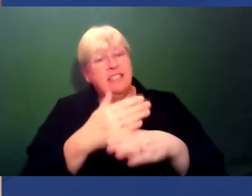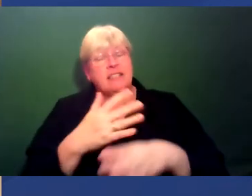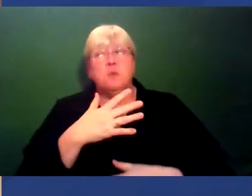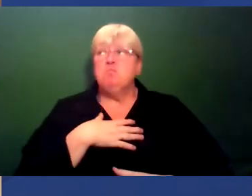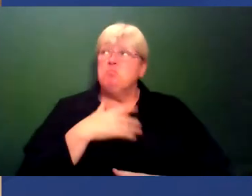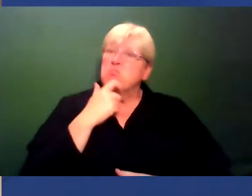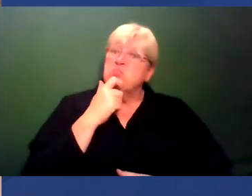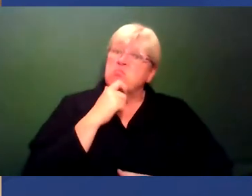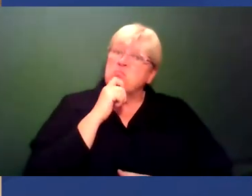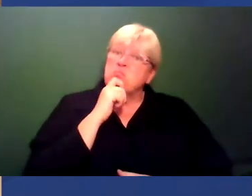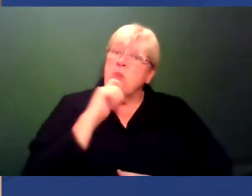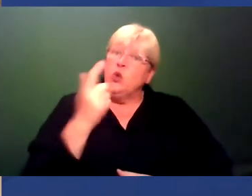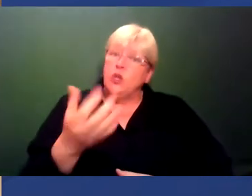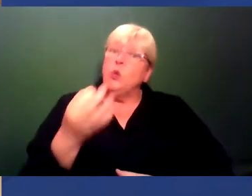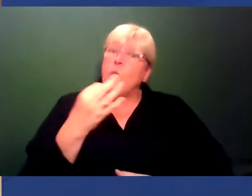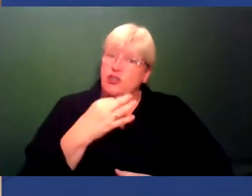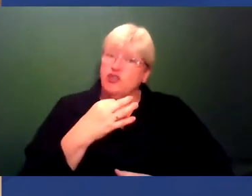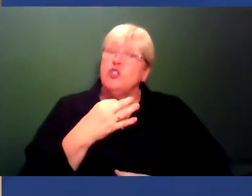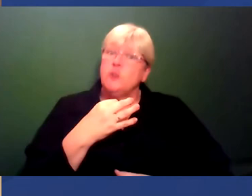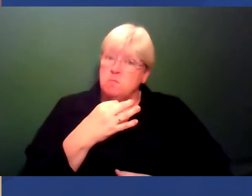It's a good, it's a good question. I mean,